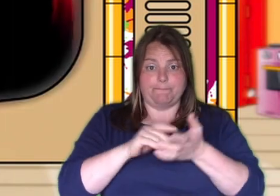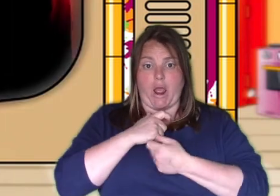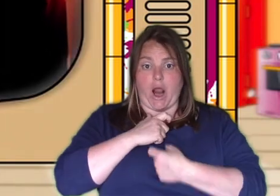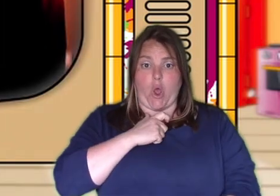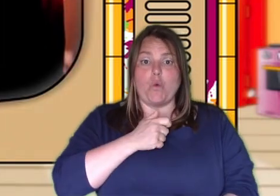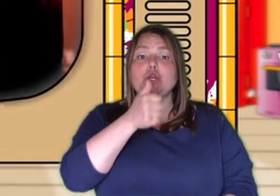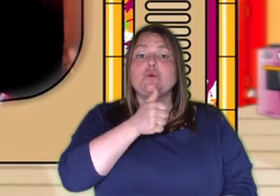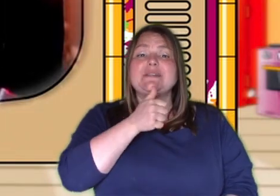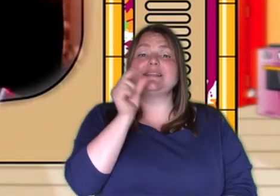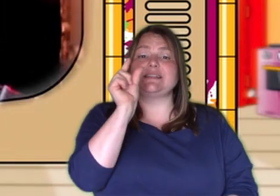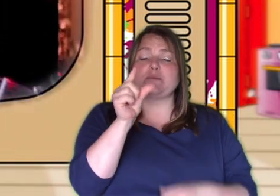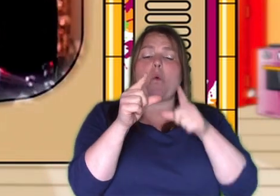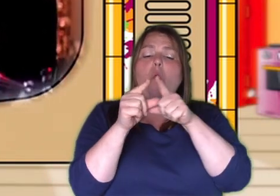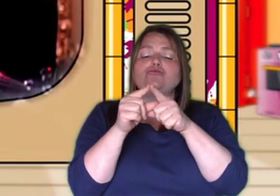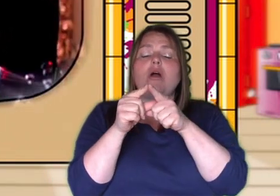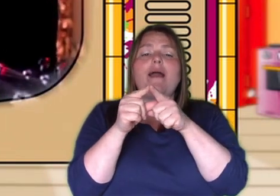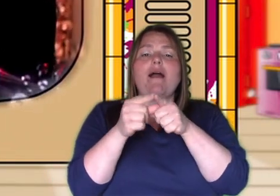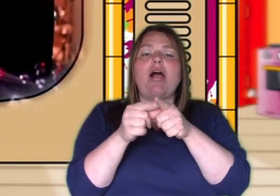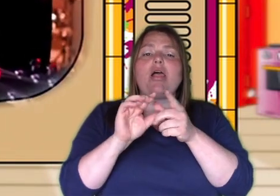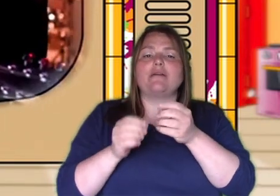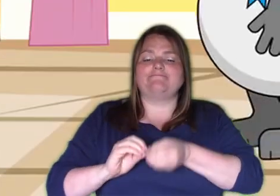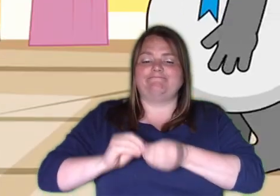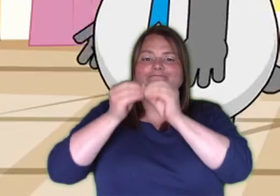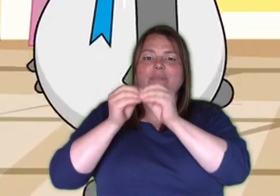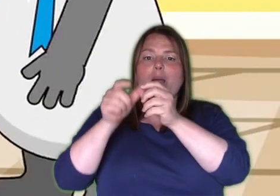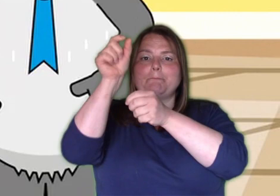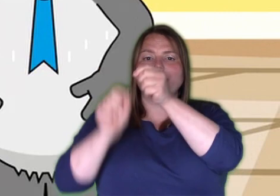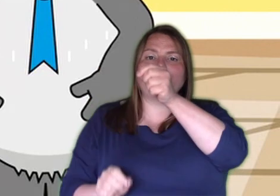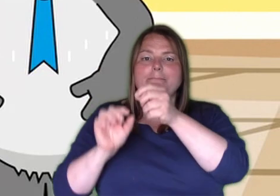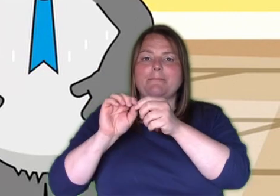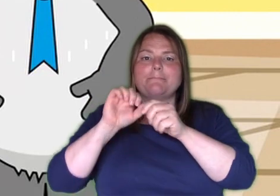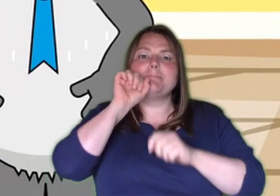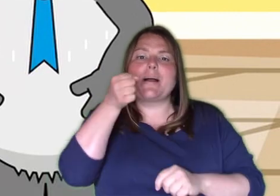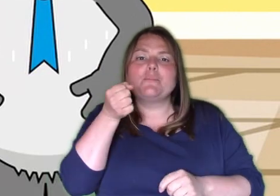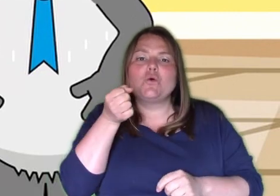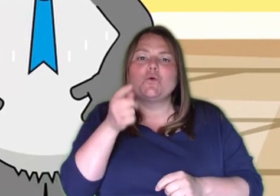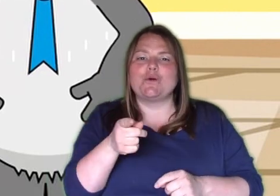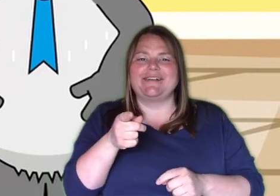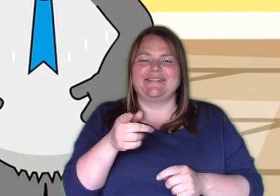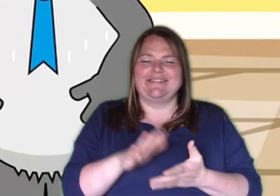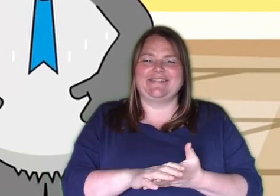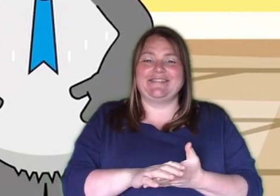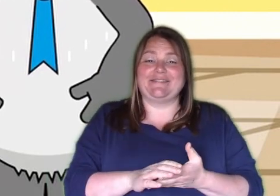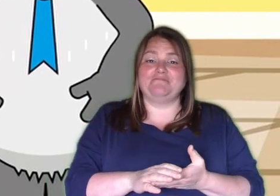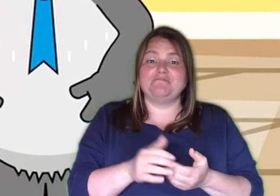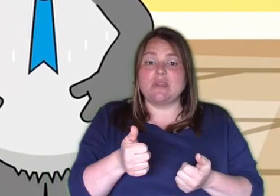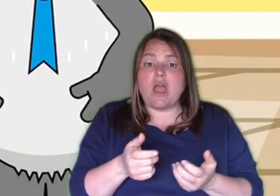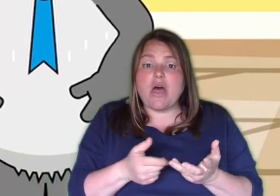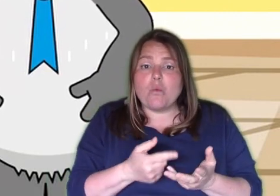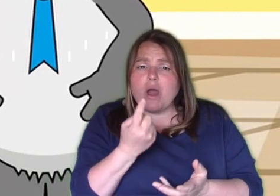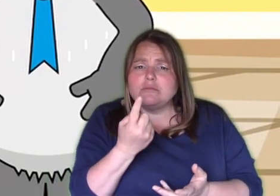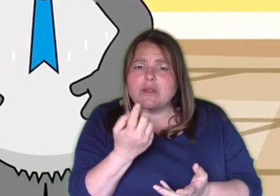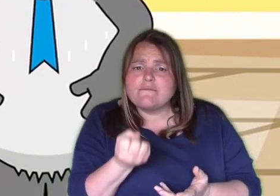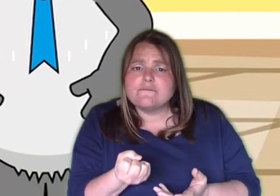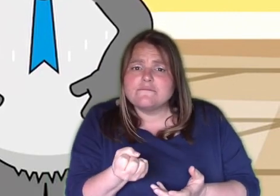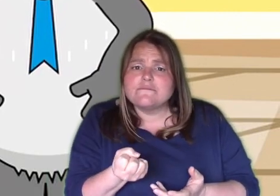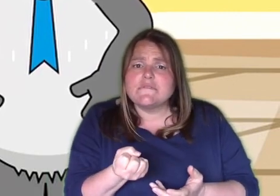Milo uses a small triangle made of bamboo to create more sound from his strings. Do you have another one you can use, Milo?